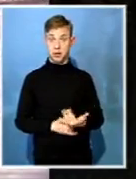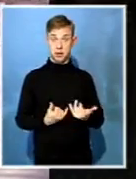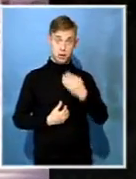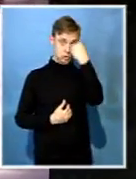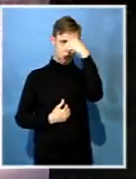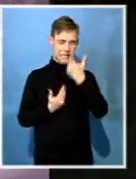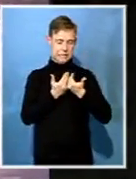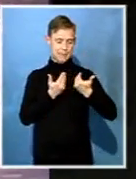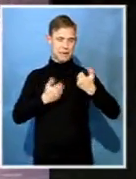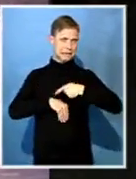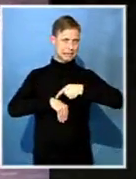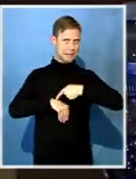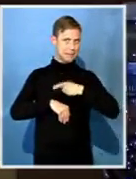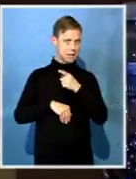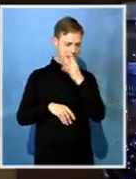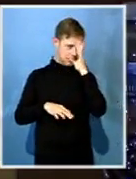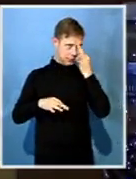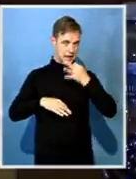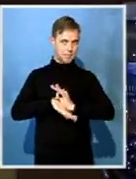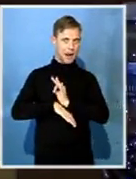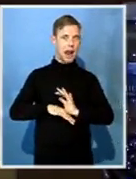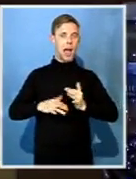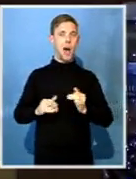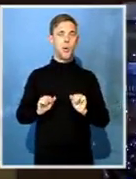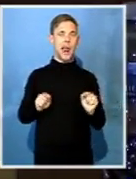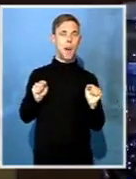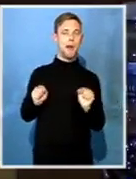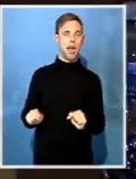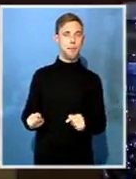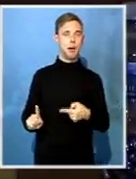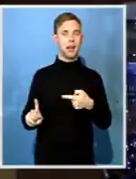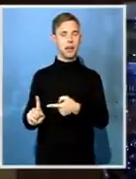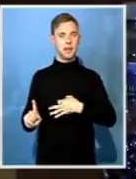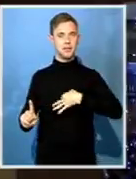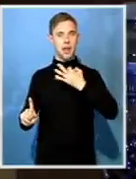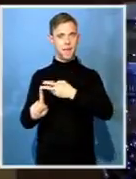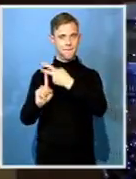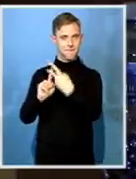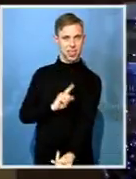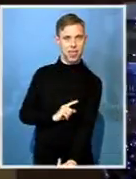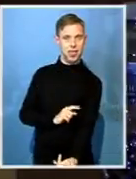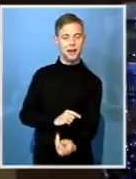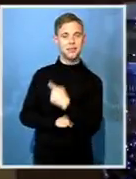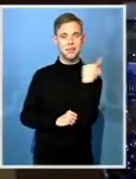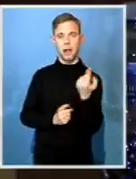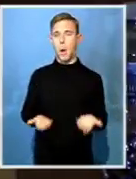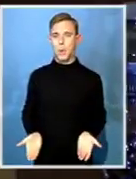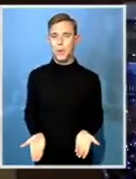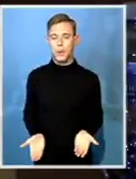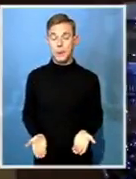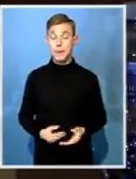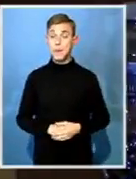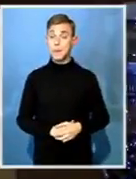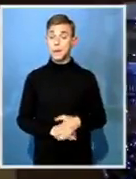police masterminded this. And I actually decided